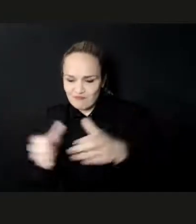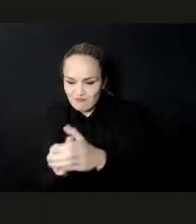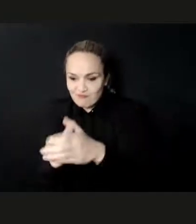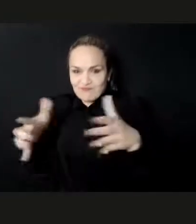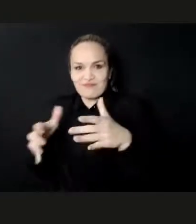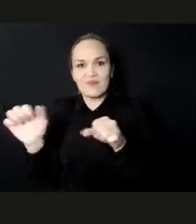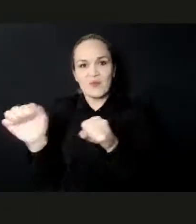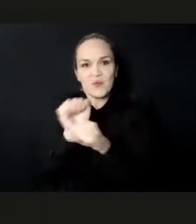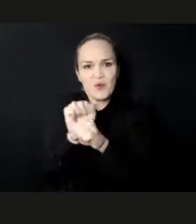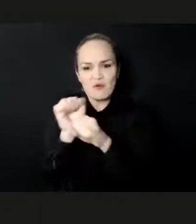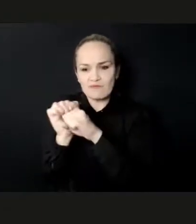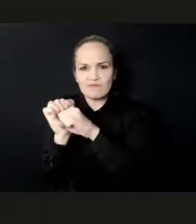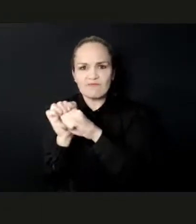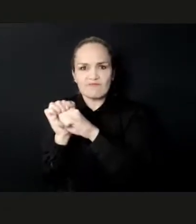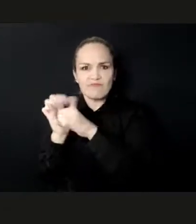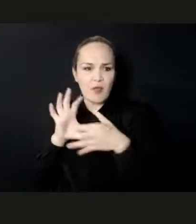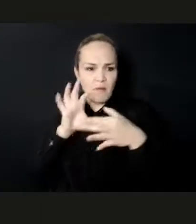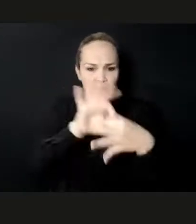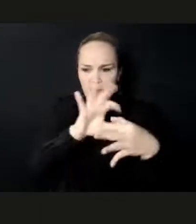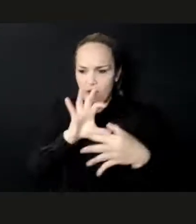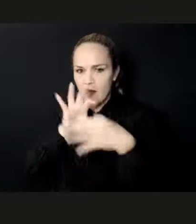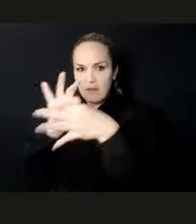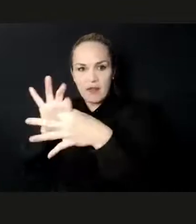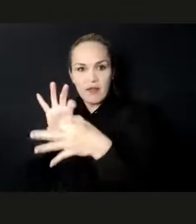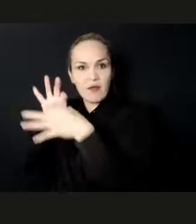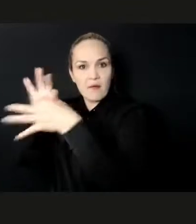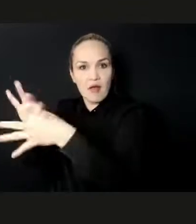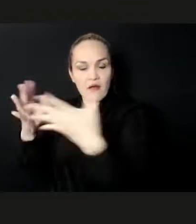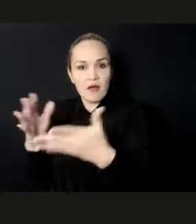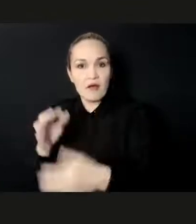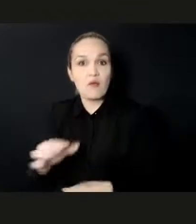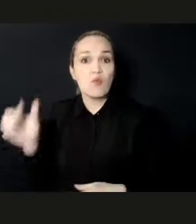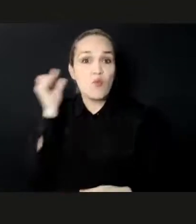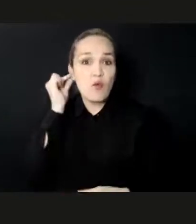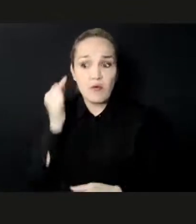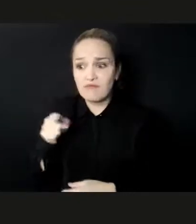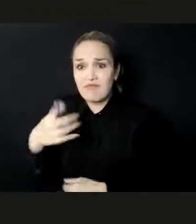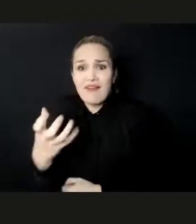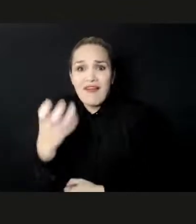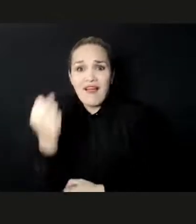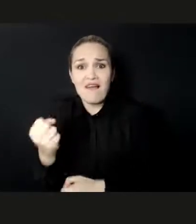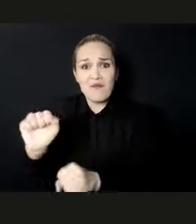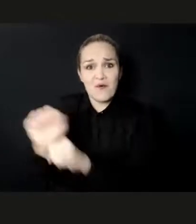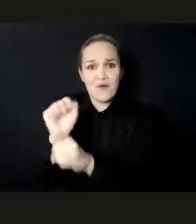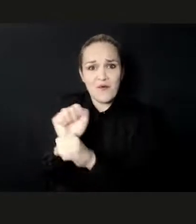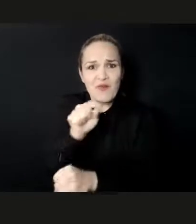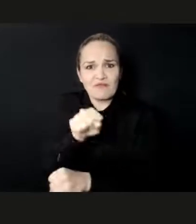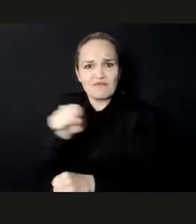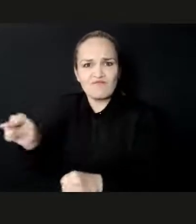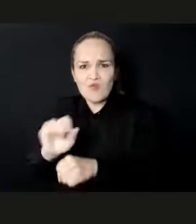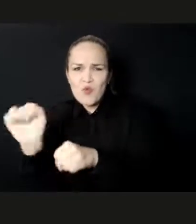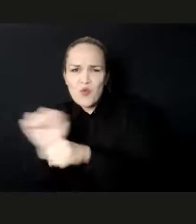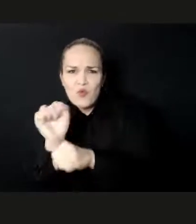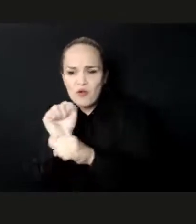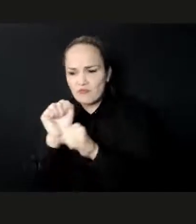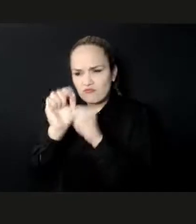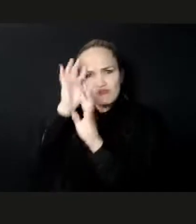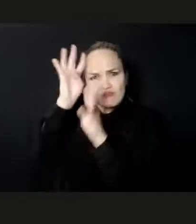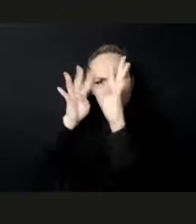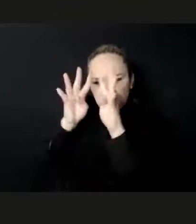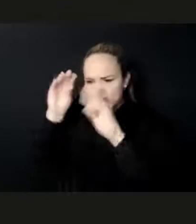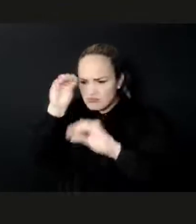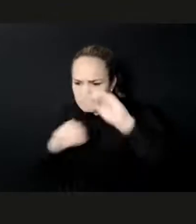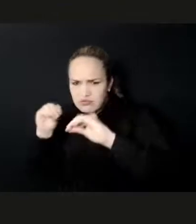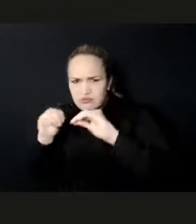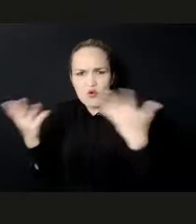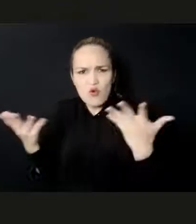countries, mainly women are involved in the creative industries. And in Africa, actually one fifth of the young population of the